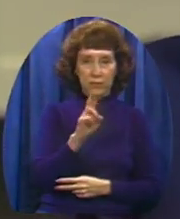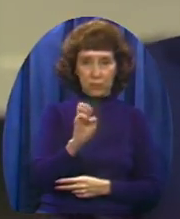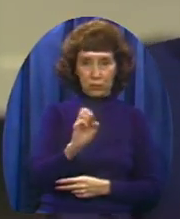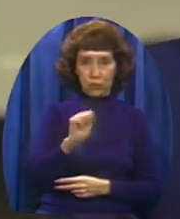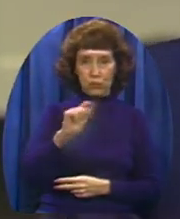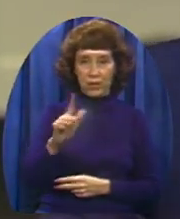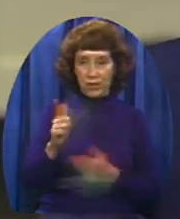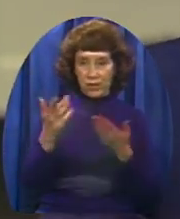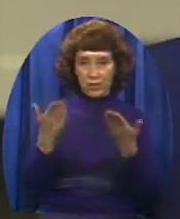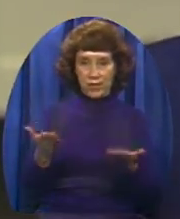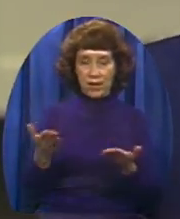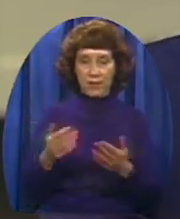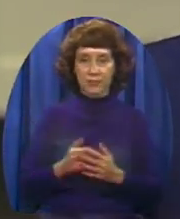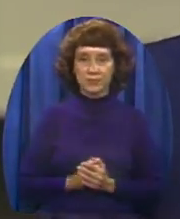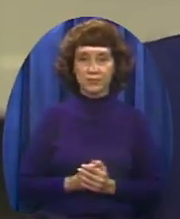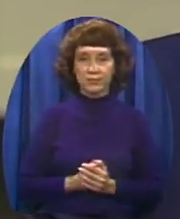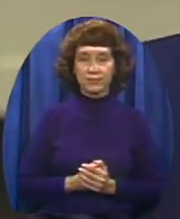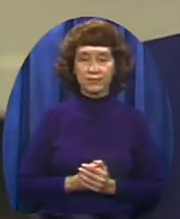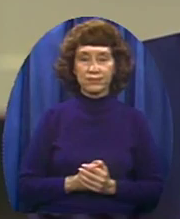Finally